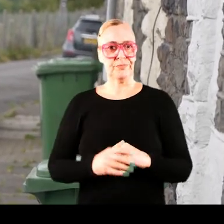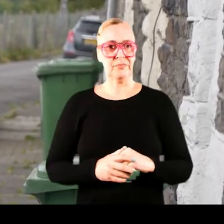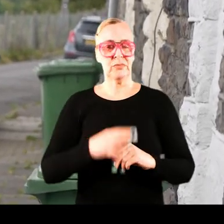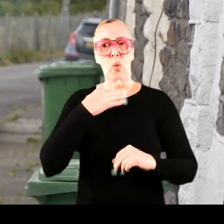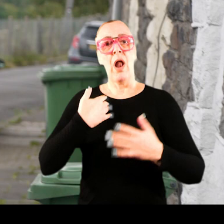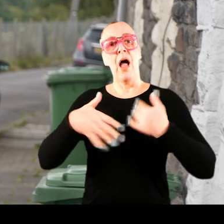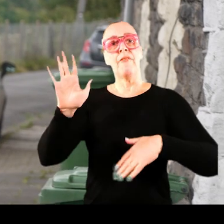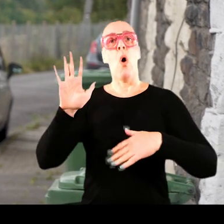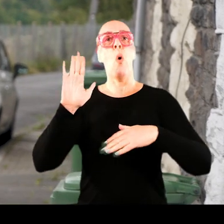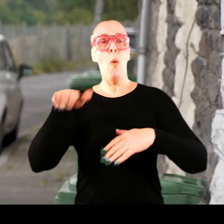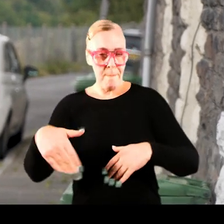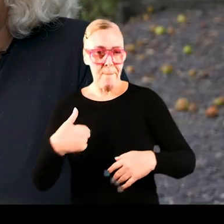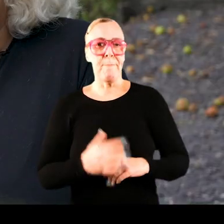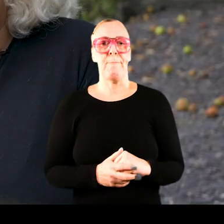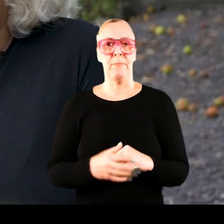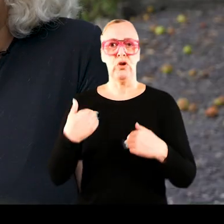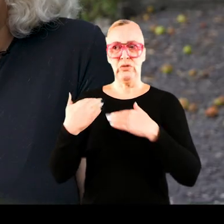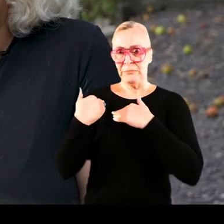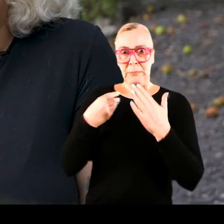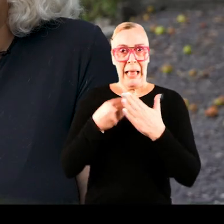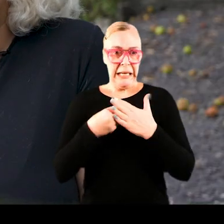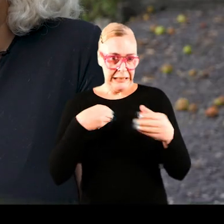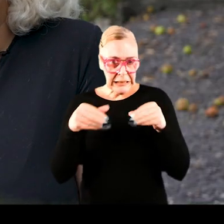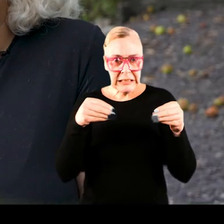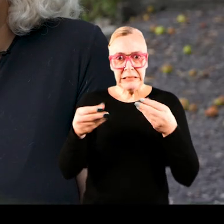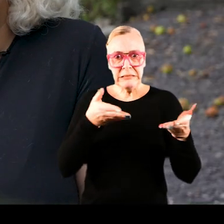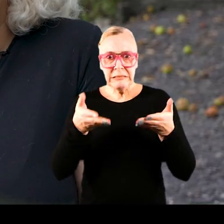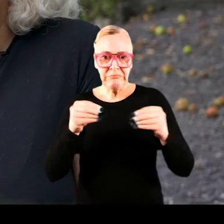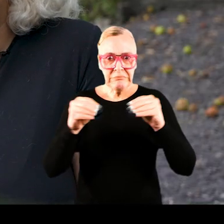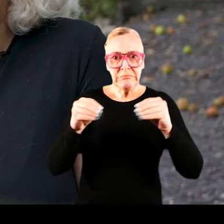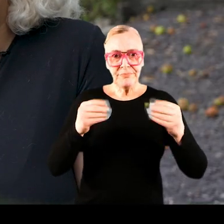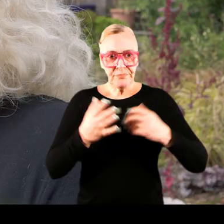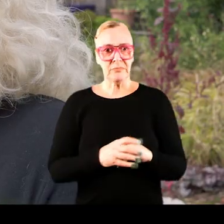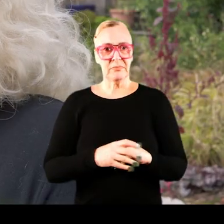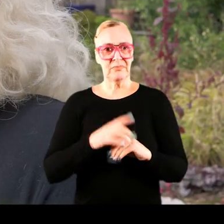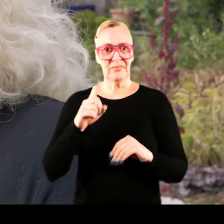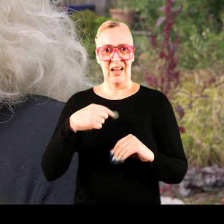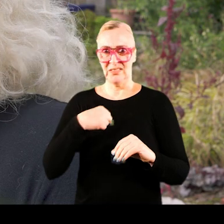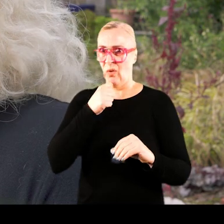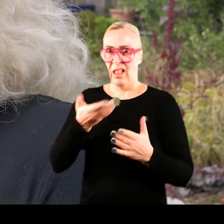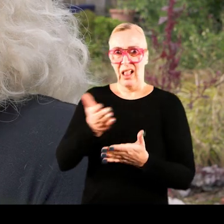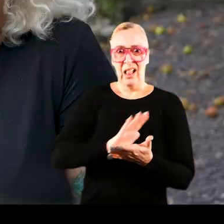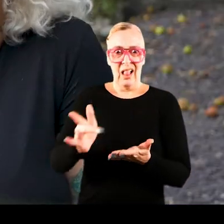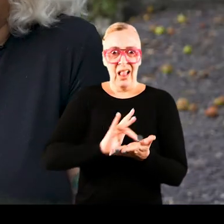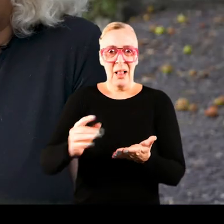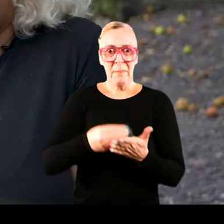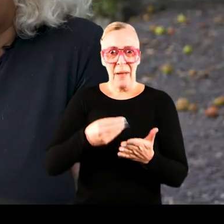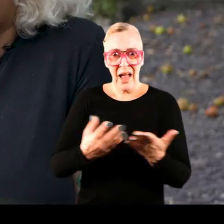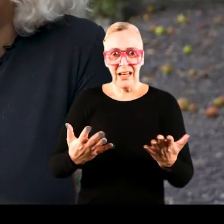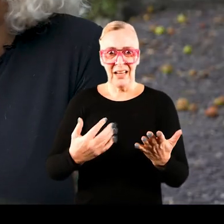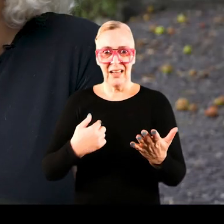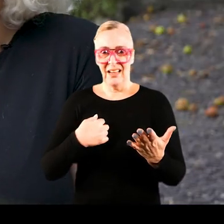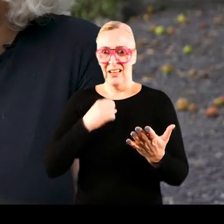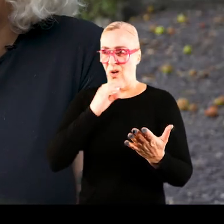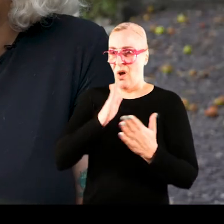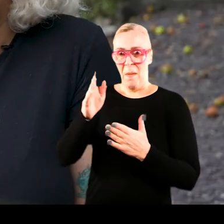when I left home I was in charge of my own budget but even then I'd run out